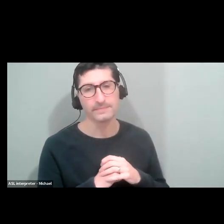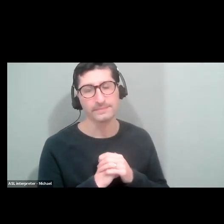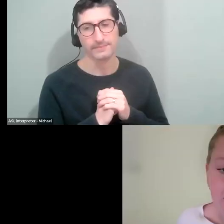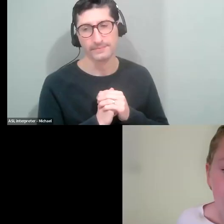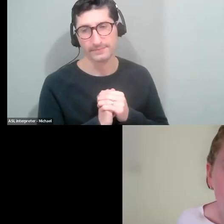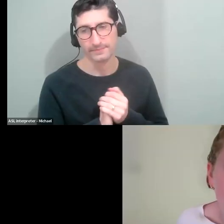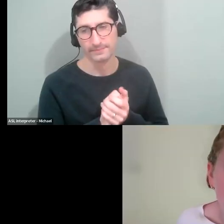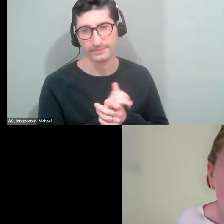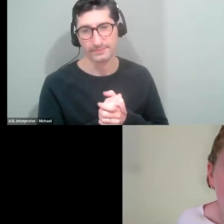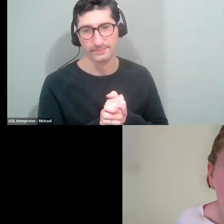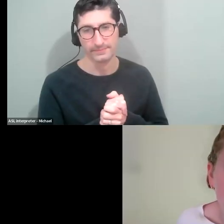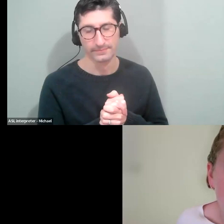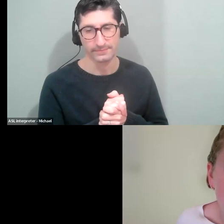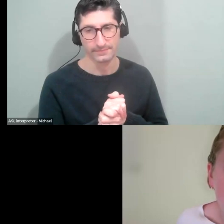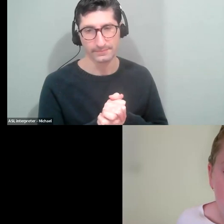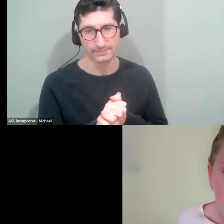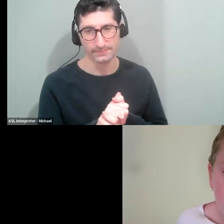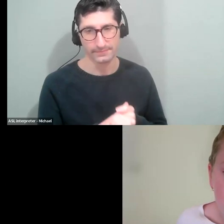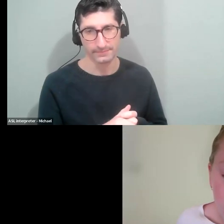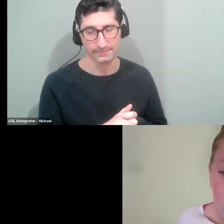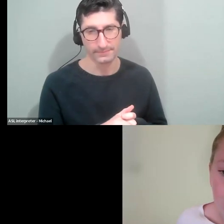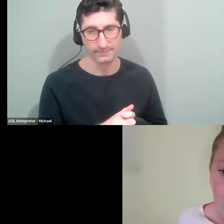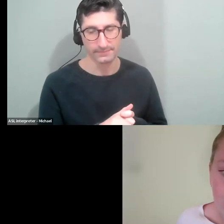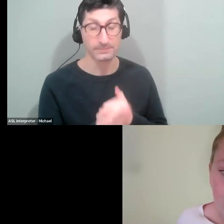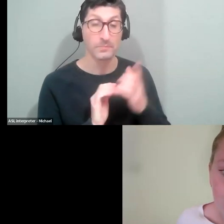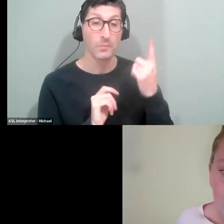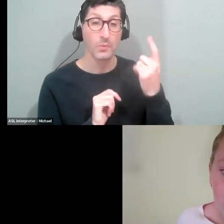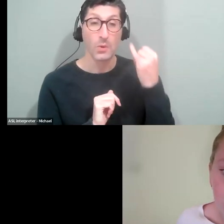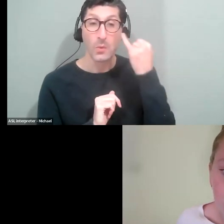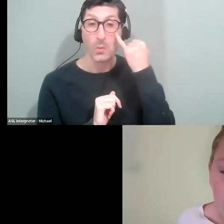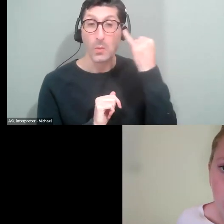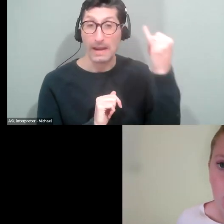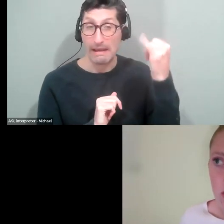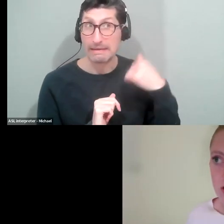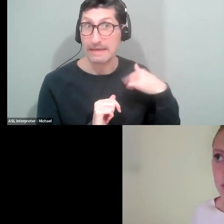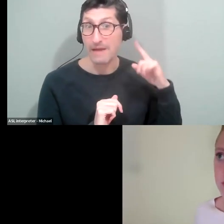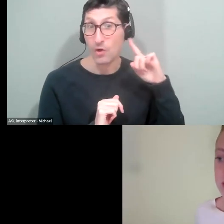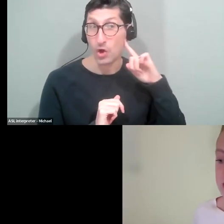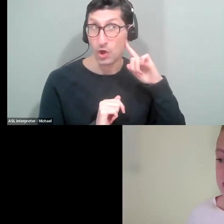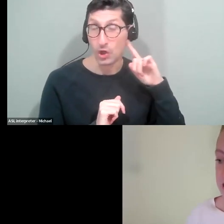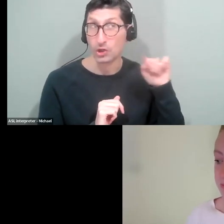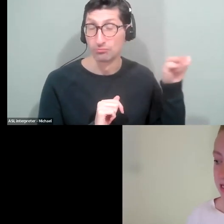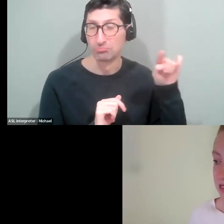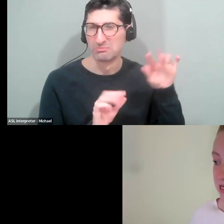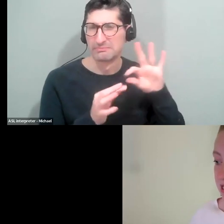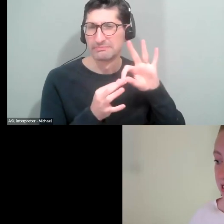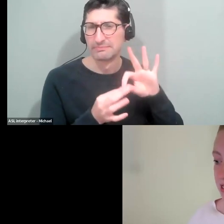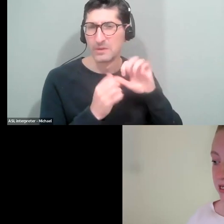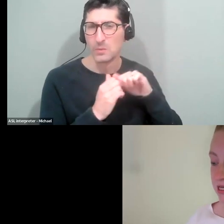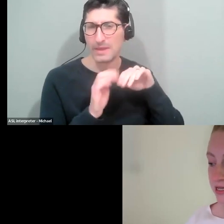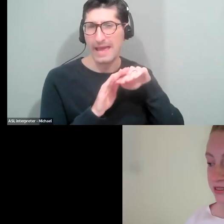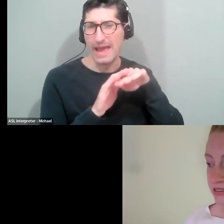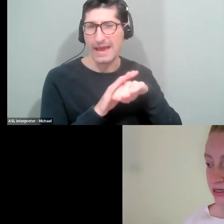poll worker training should also cover a variety of different issues.